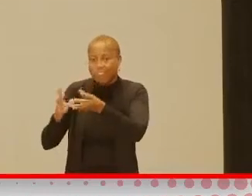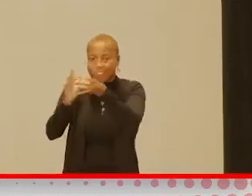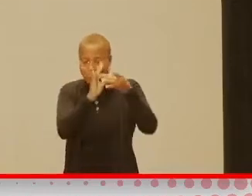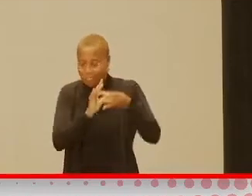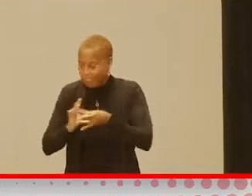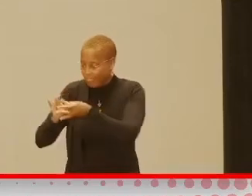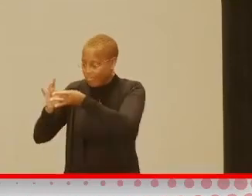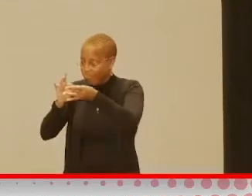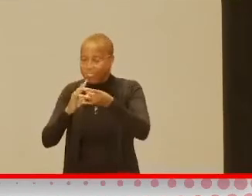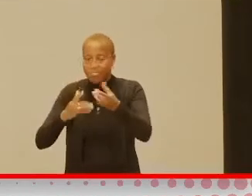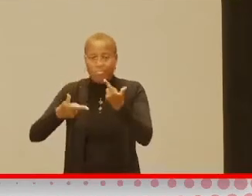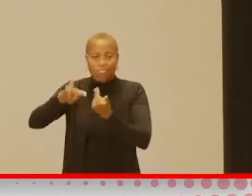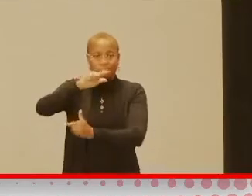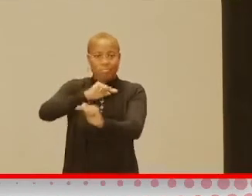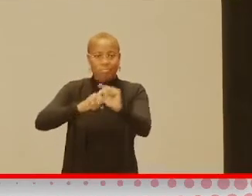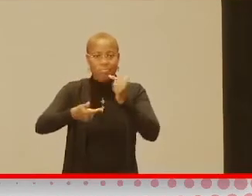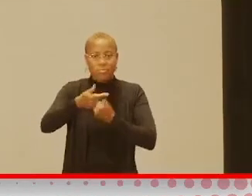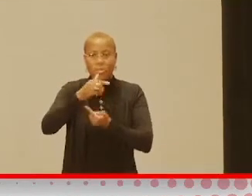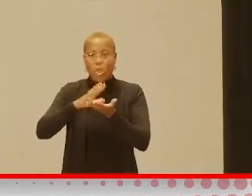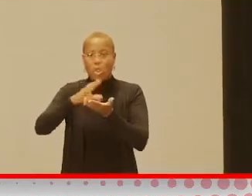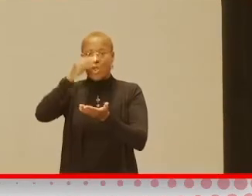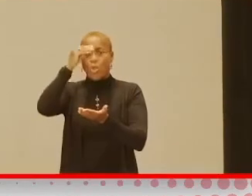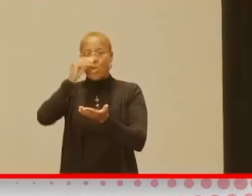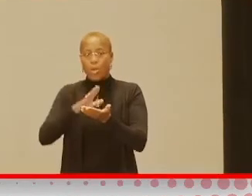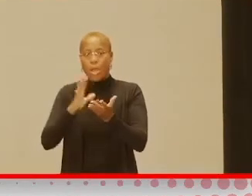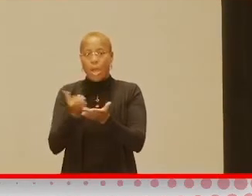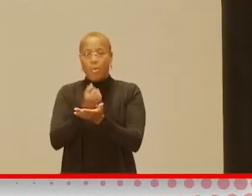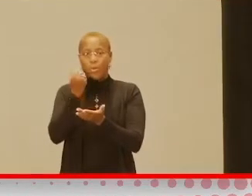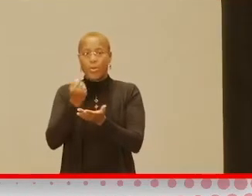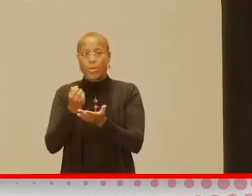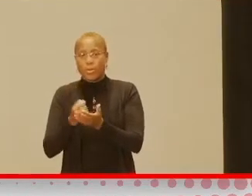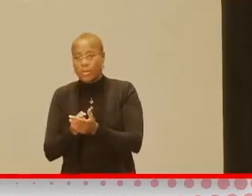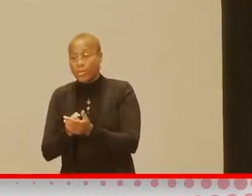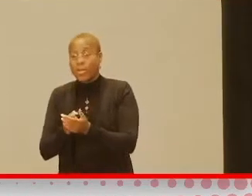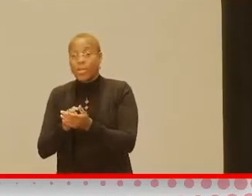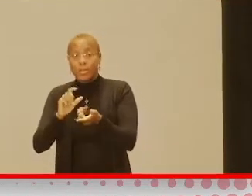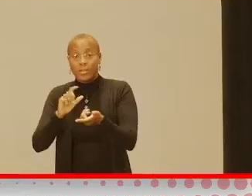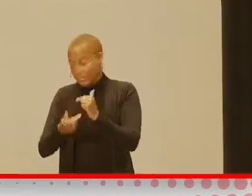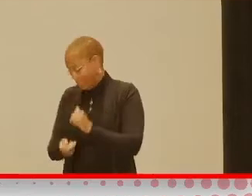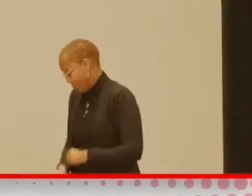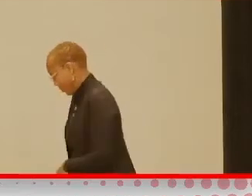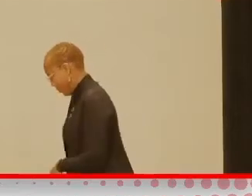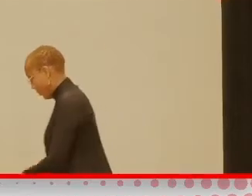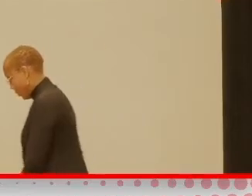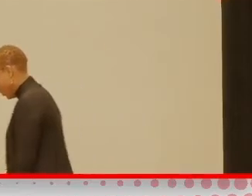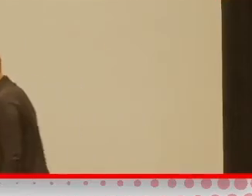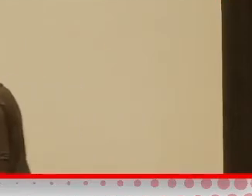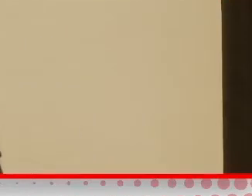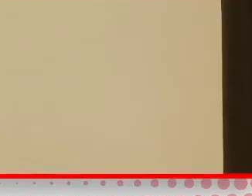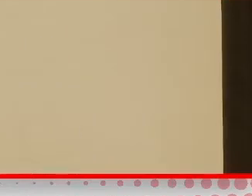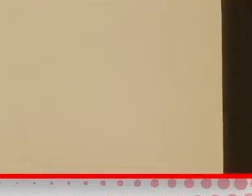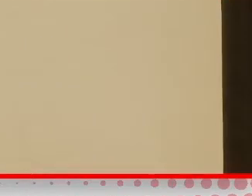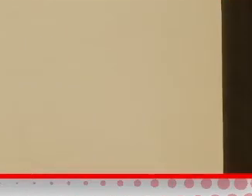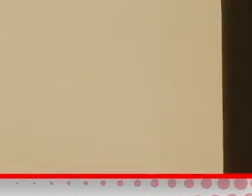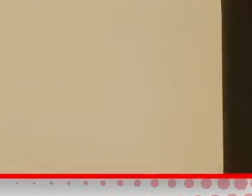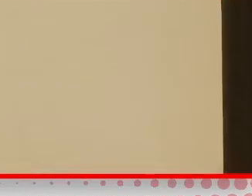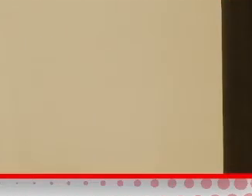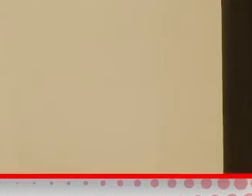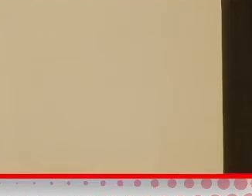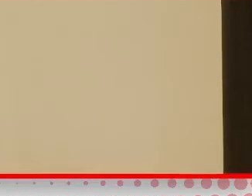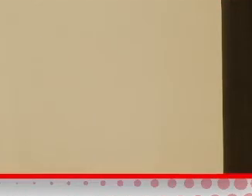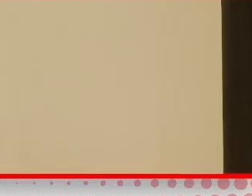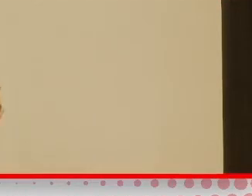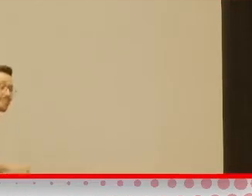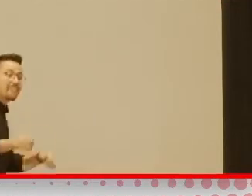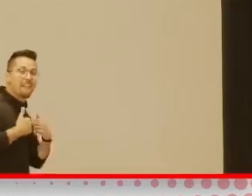of that interactive learning opportunity. I mentioned the bath time. Laundry baskets are a great low